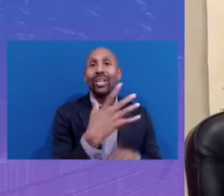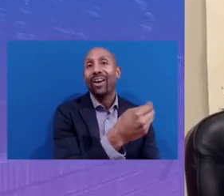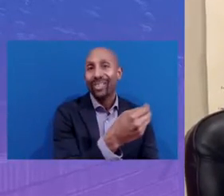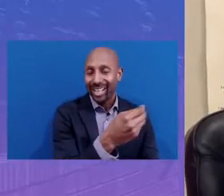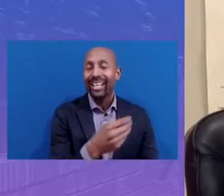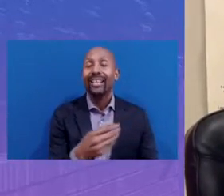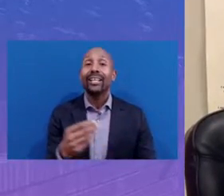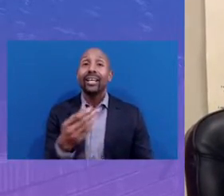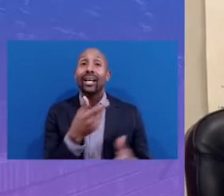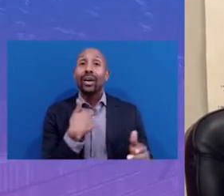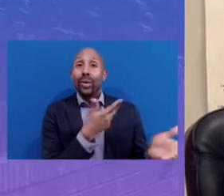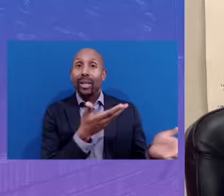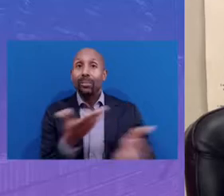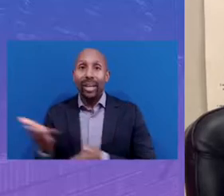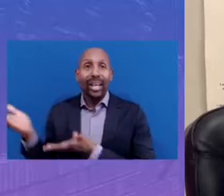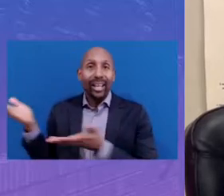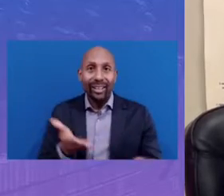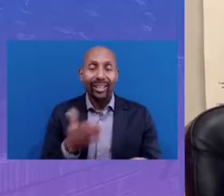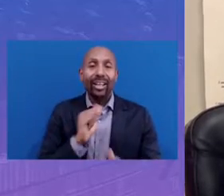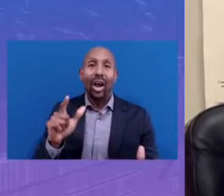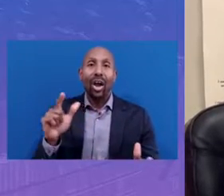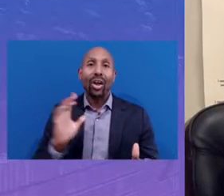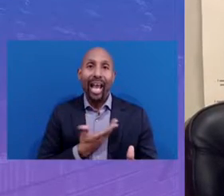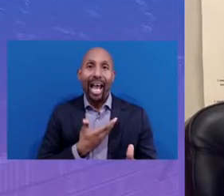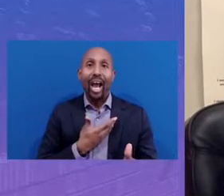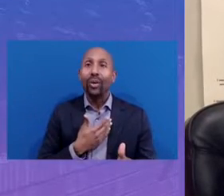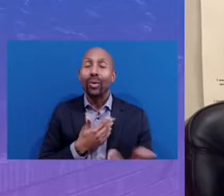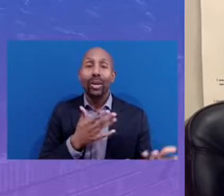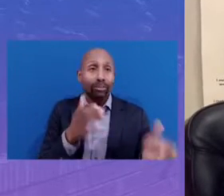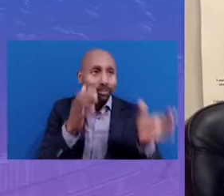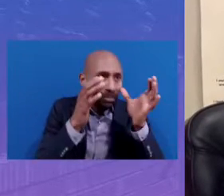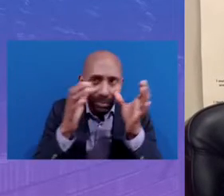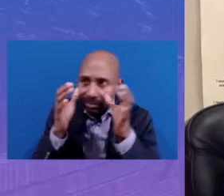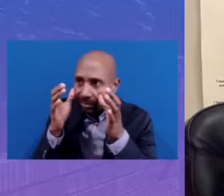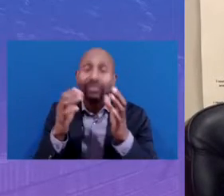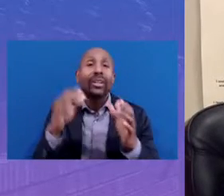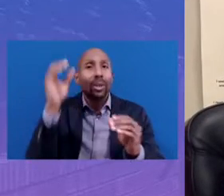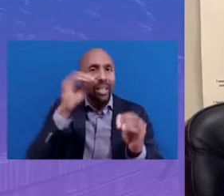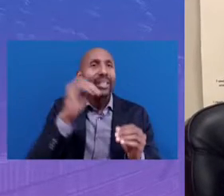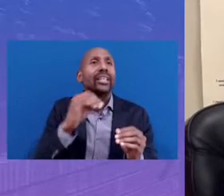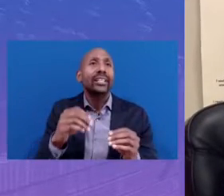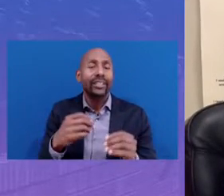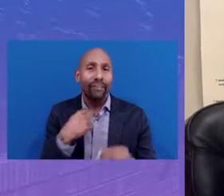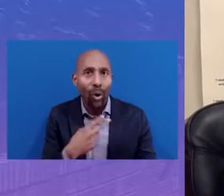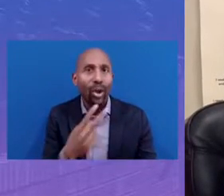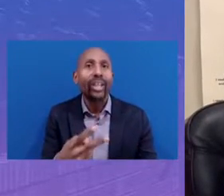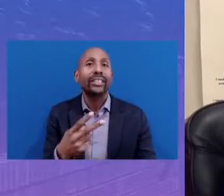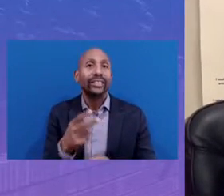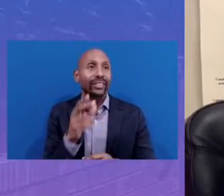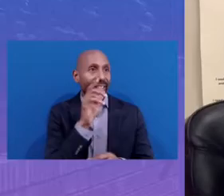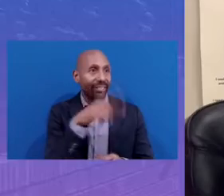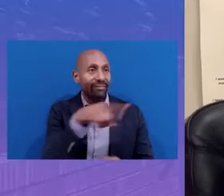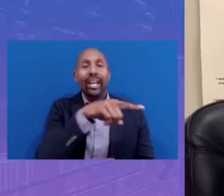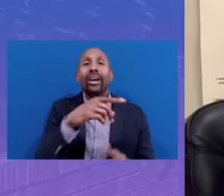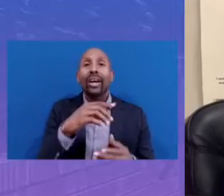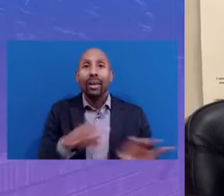bring in our alum and that we understand that their voices matter just as much as our current students. In addition to that, part of my work in trying to